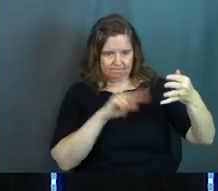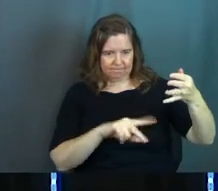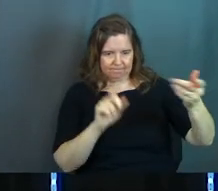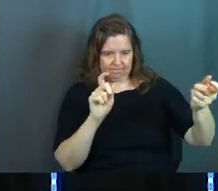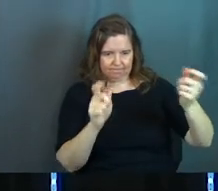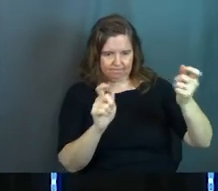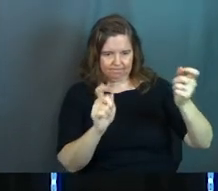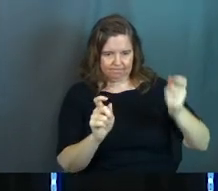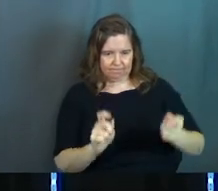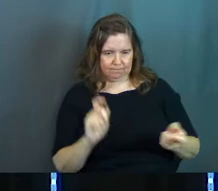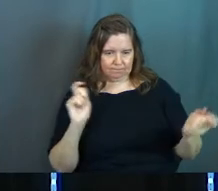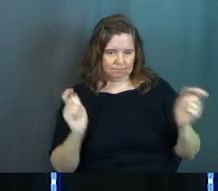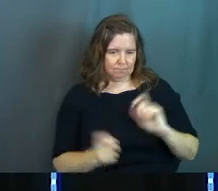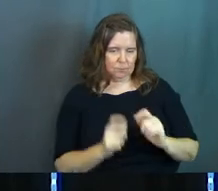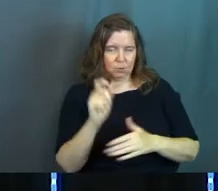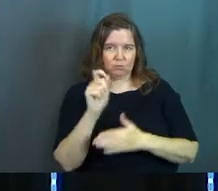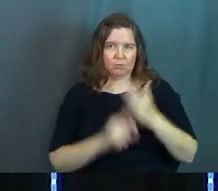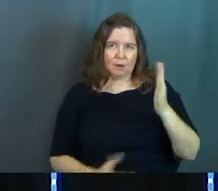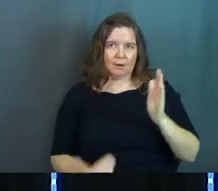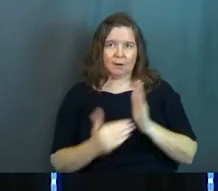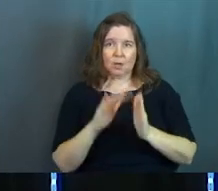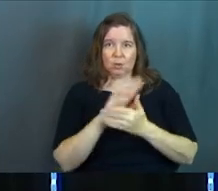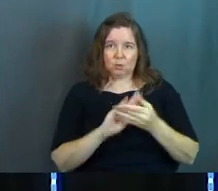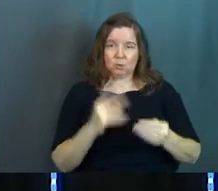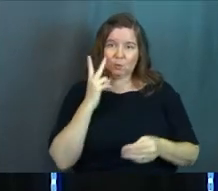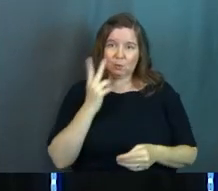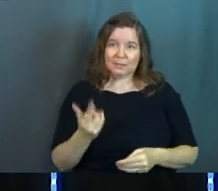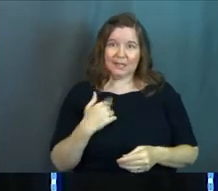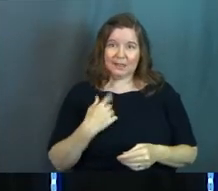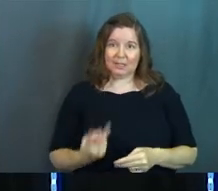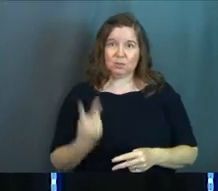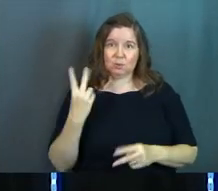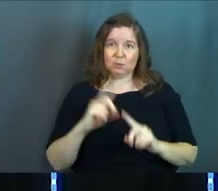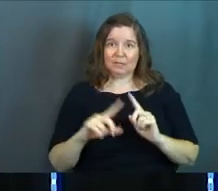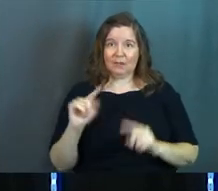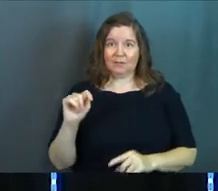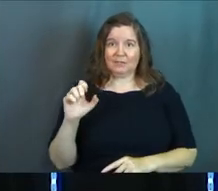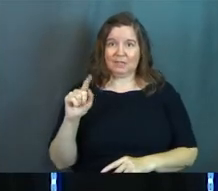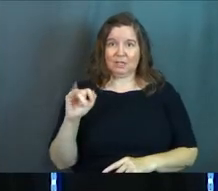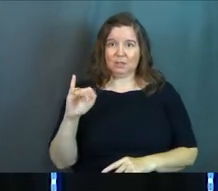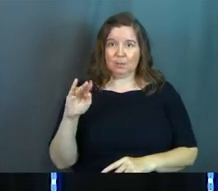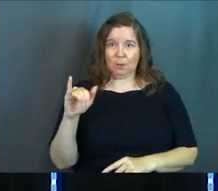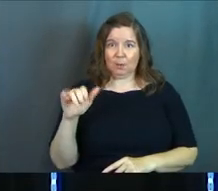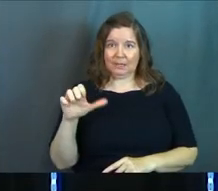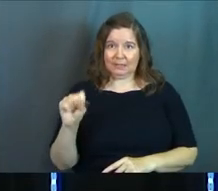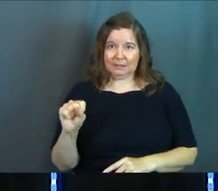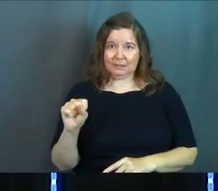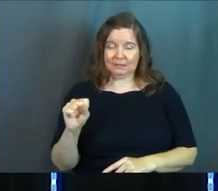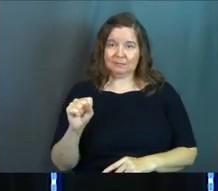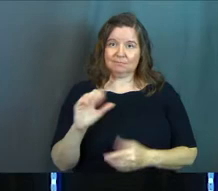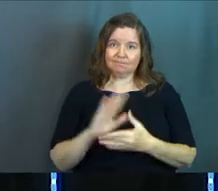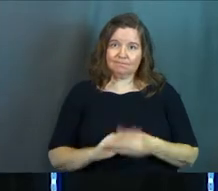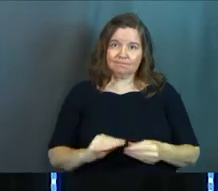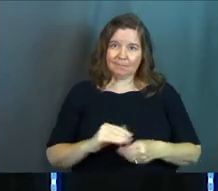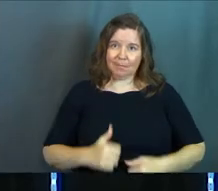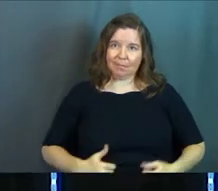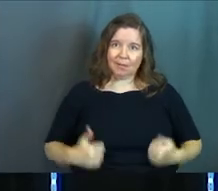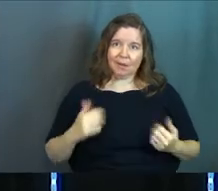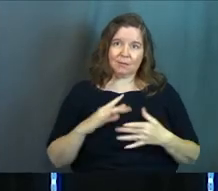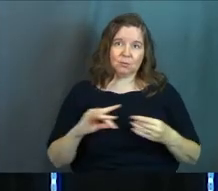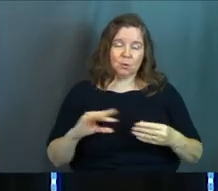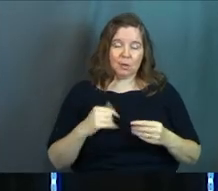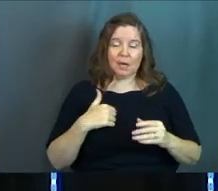to rewrite your story. You're going to see that in these two testimonies is that they had a story before and God came in and he